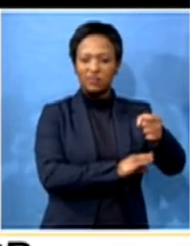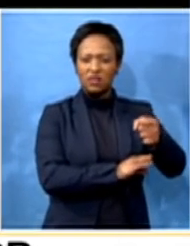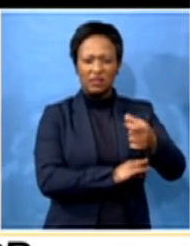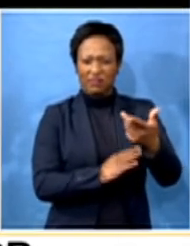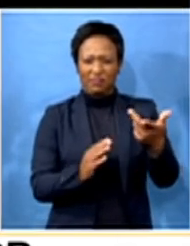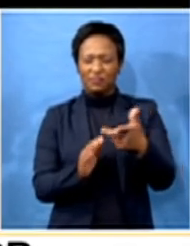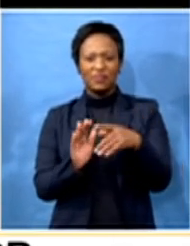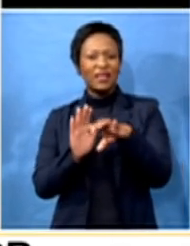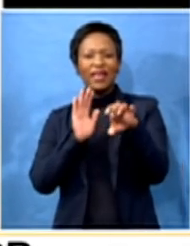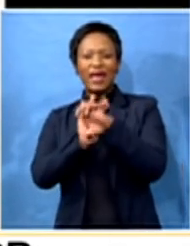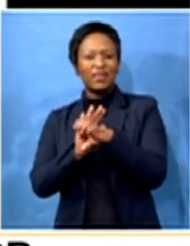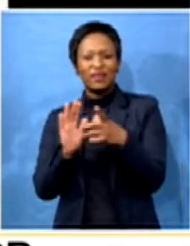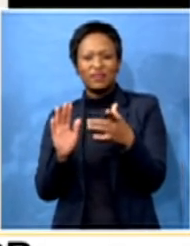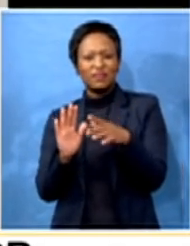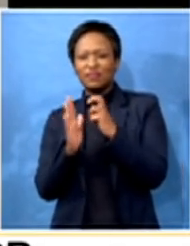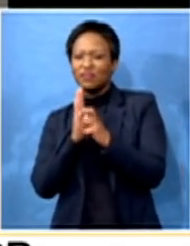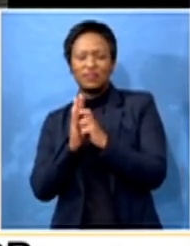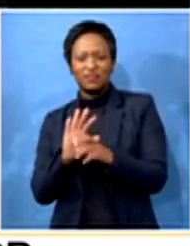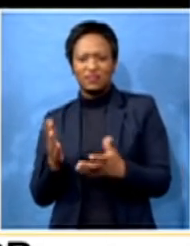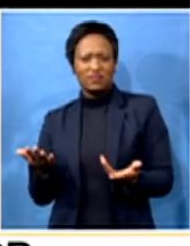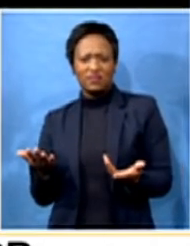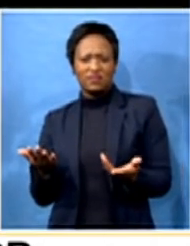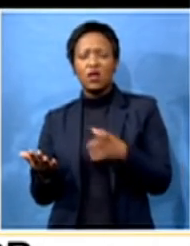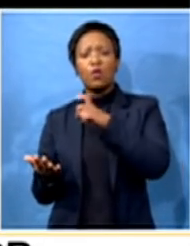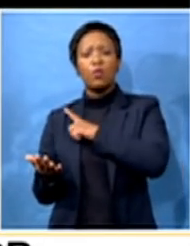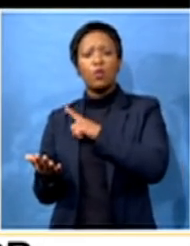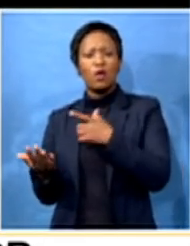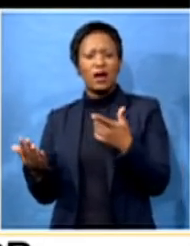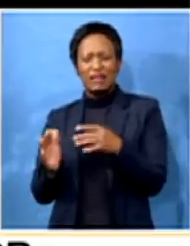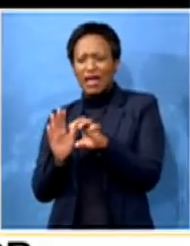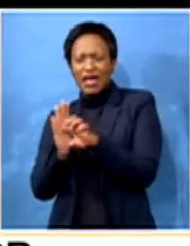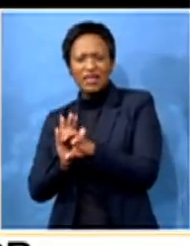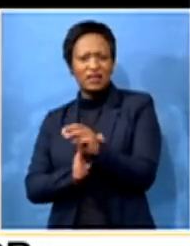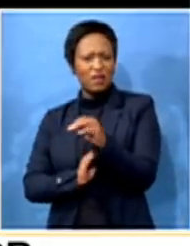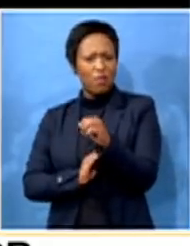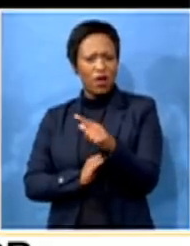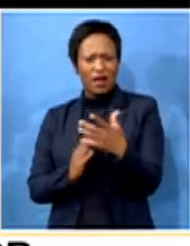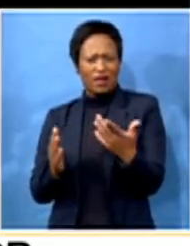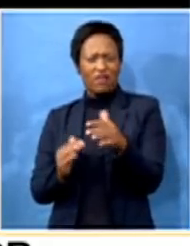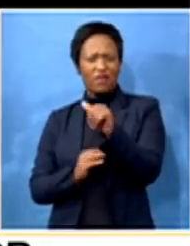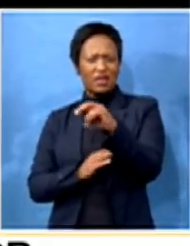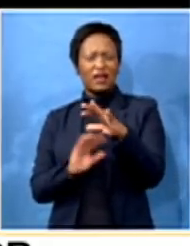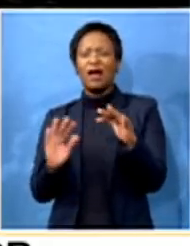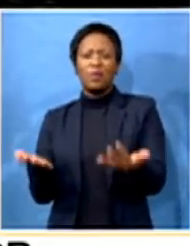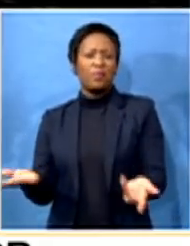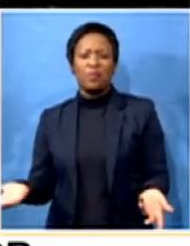decision that you are taking? Because one has to question the moral and the ethical stance of the ANC.